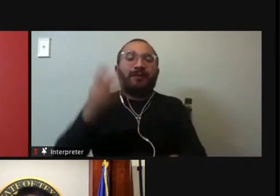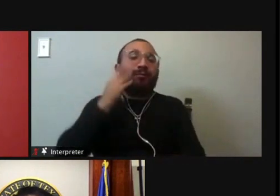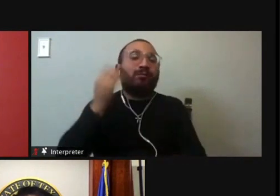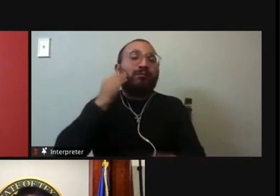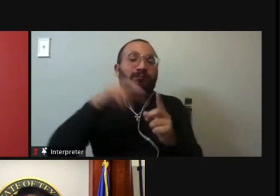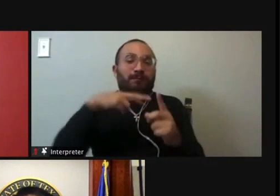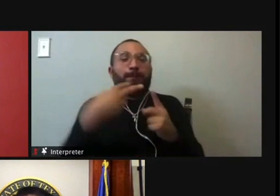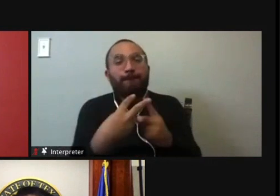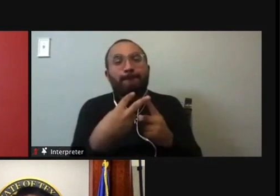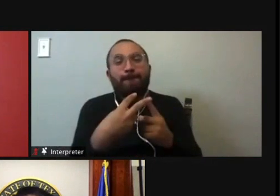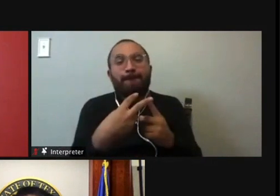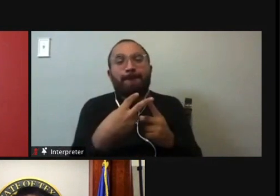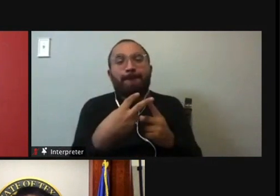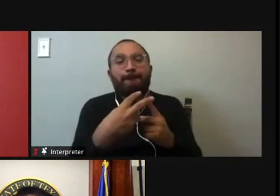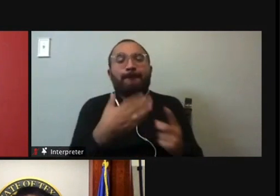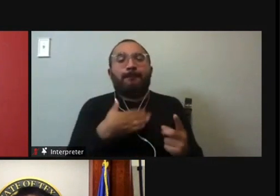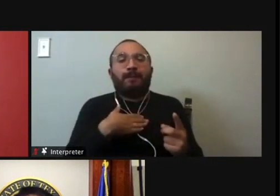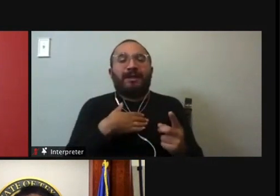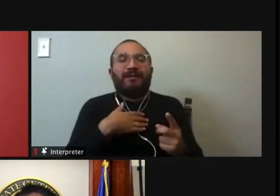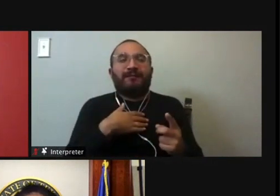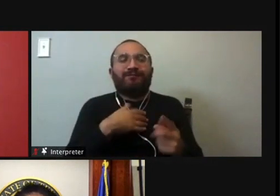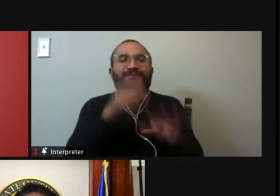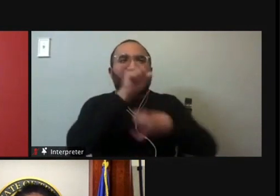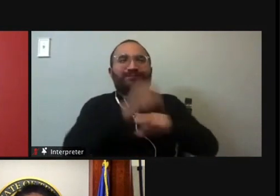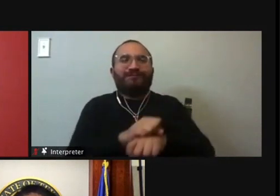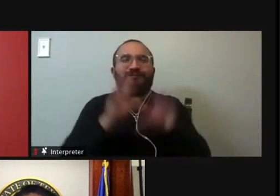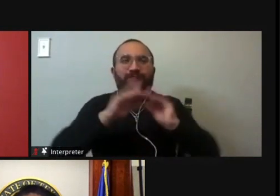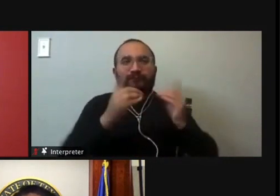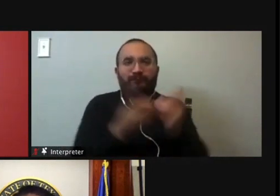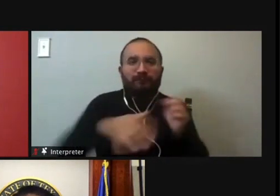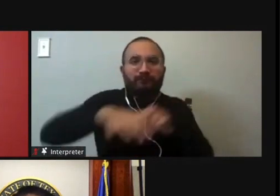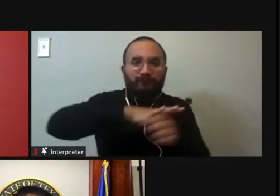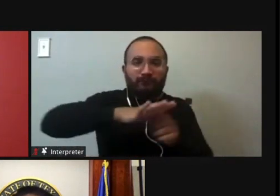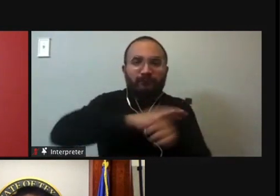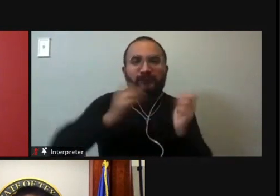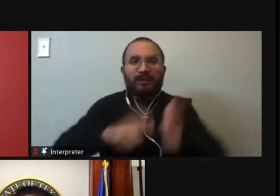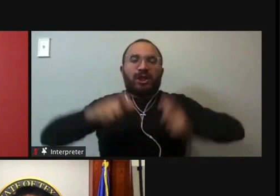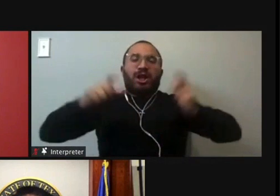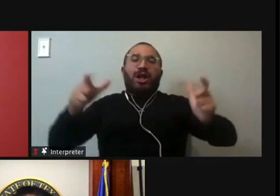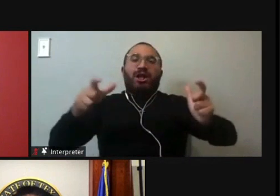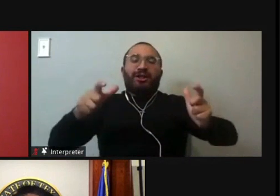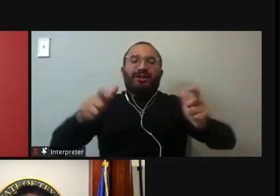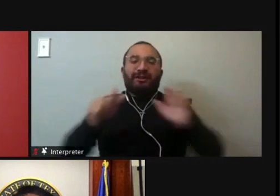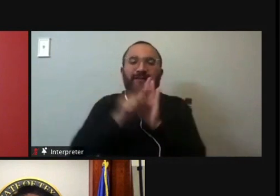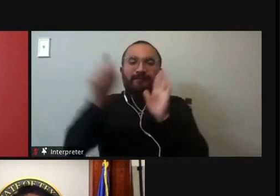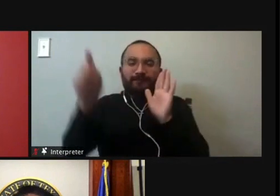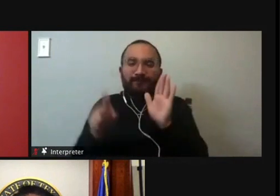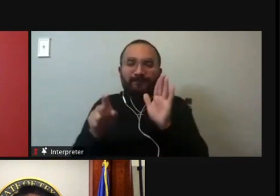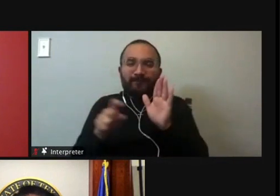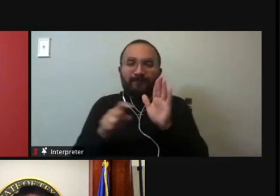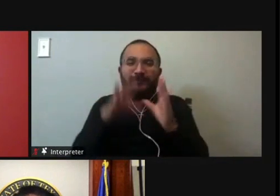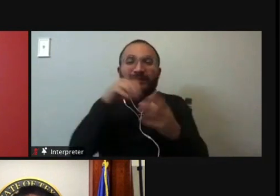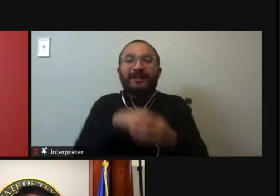within my traditional district. So my traditional district is the largest in the state. It includes